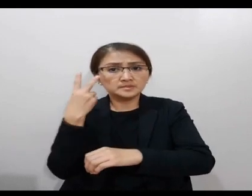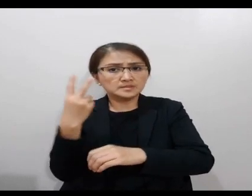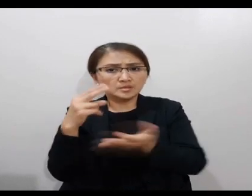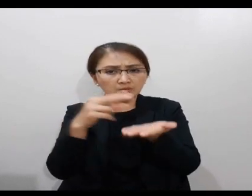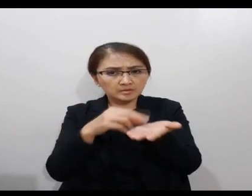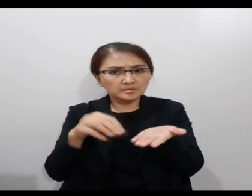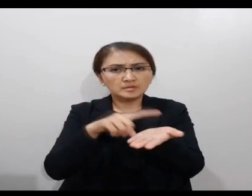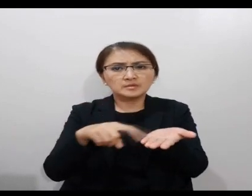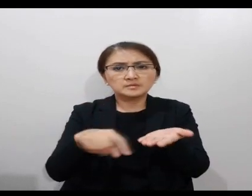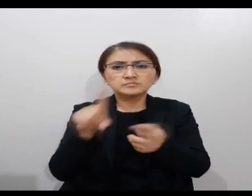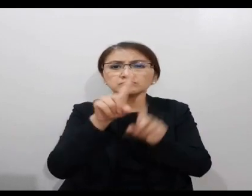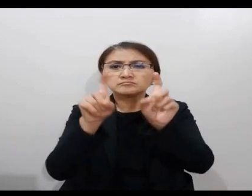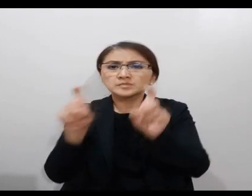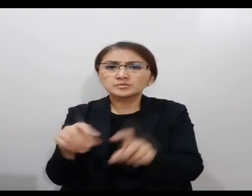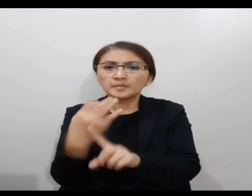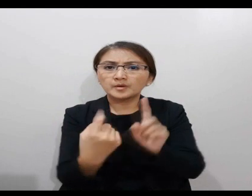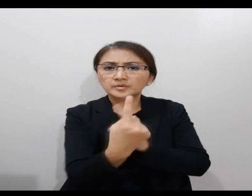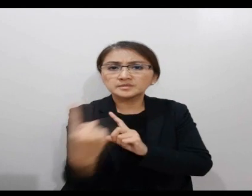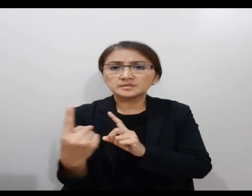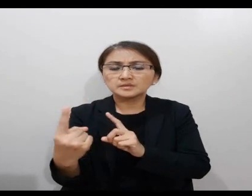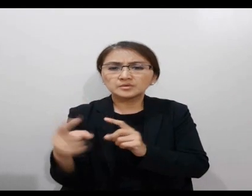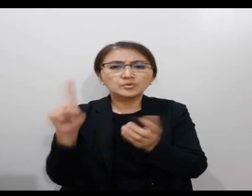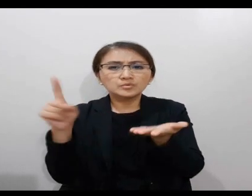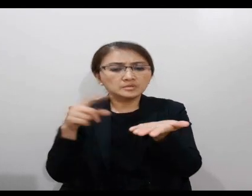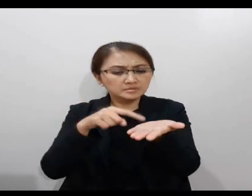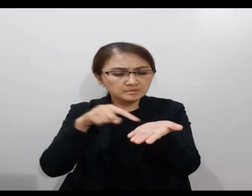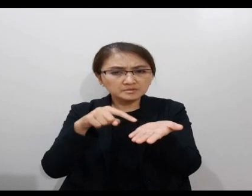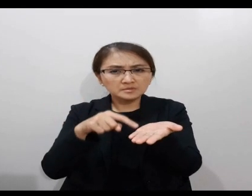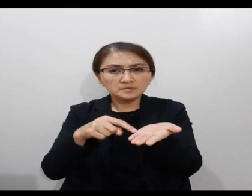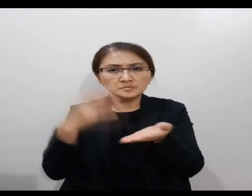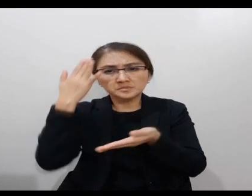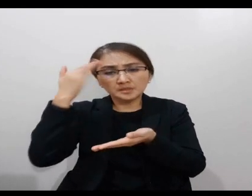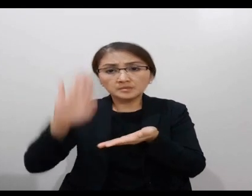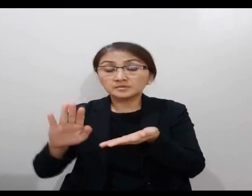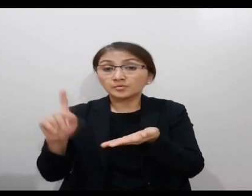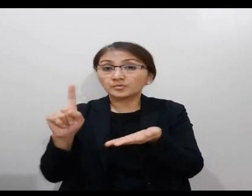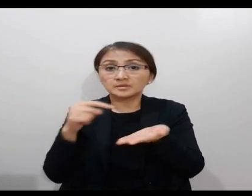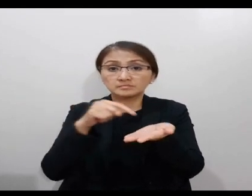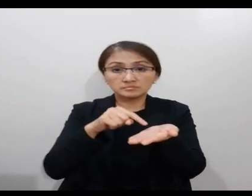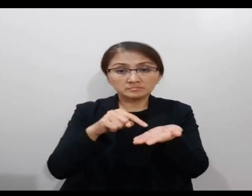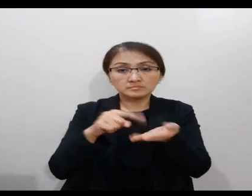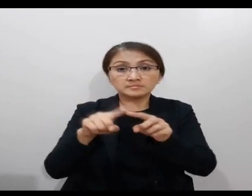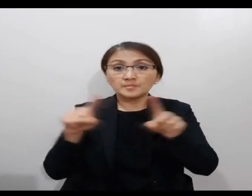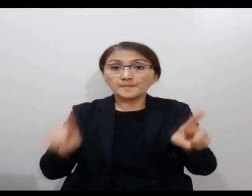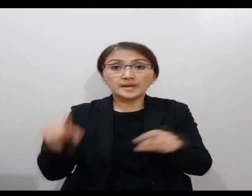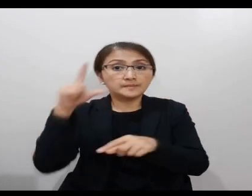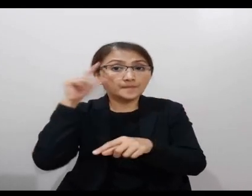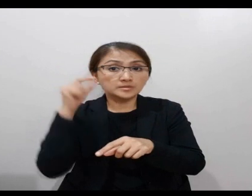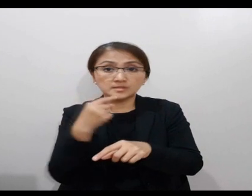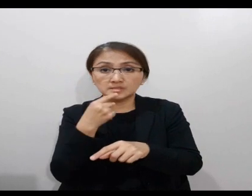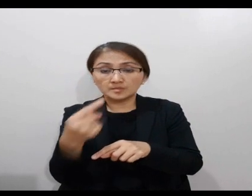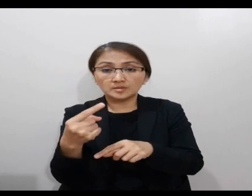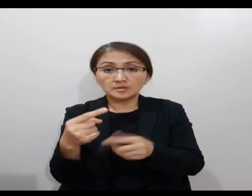Israelites asked one another, what is this? For they did not know what it was. But Moses told